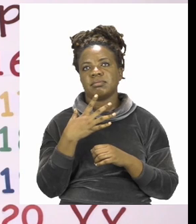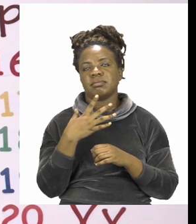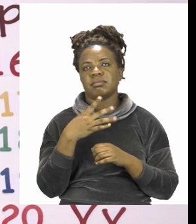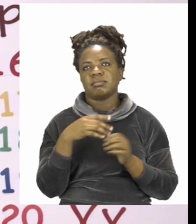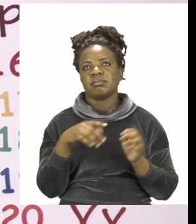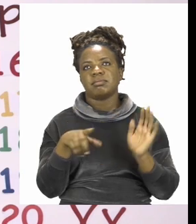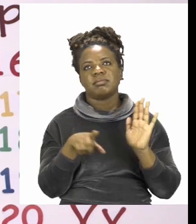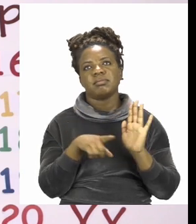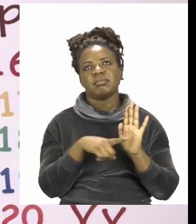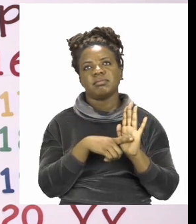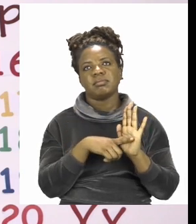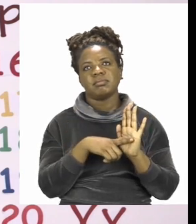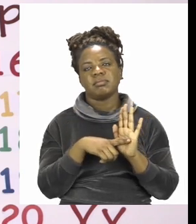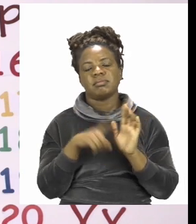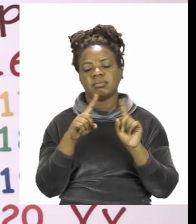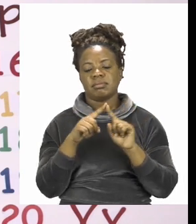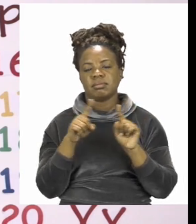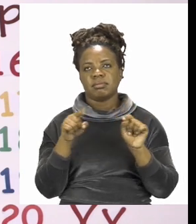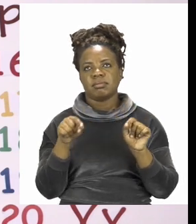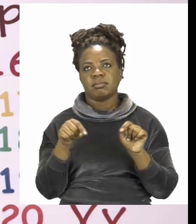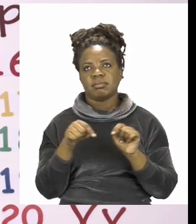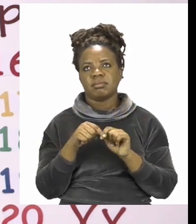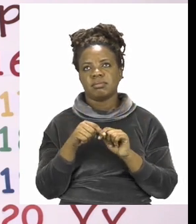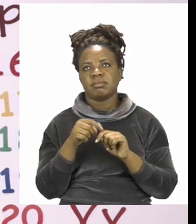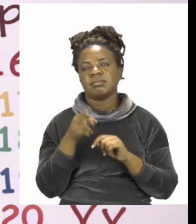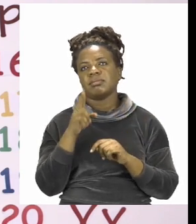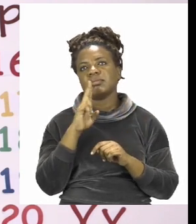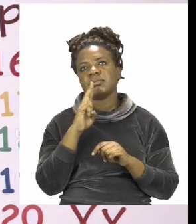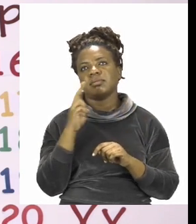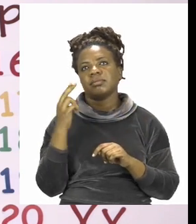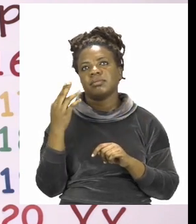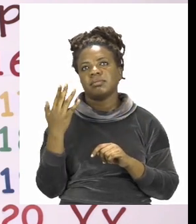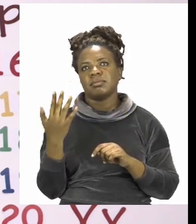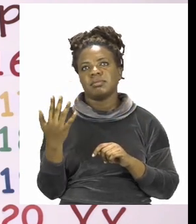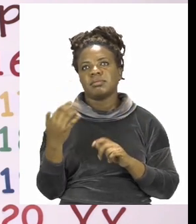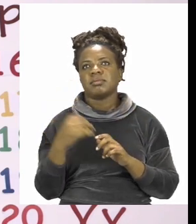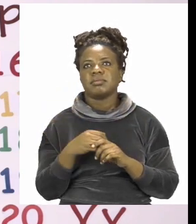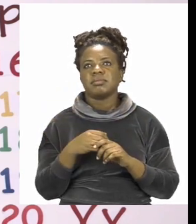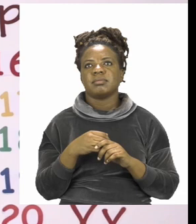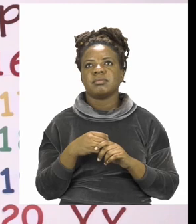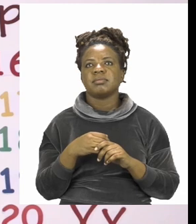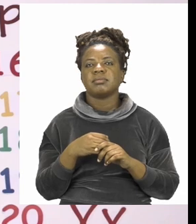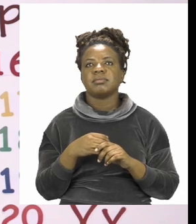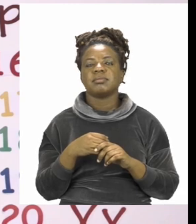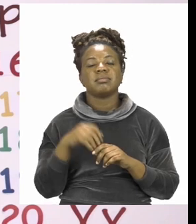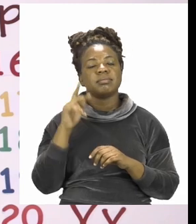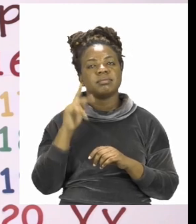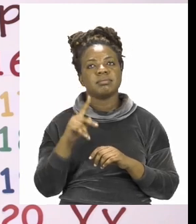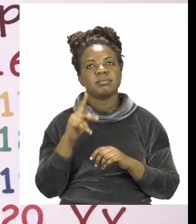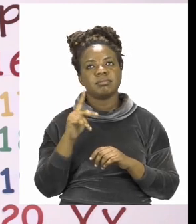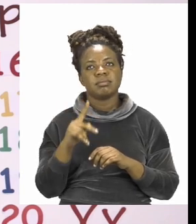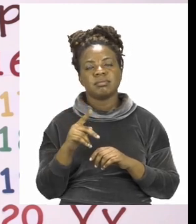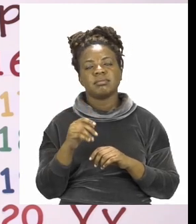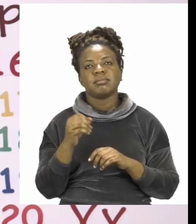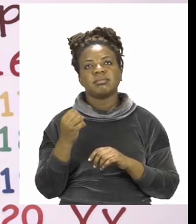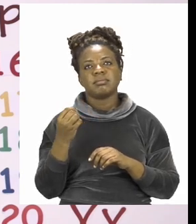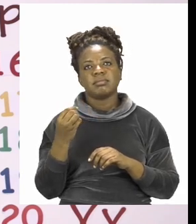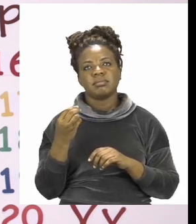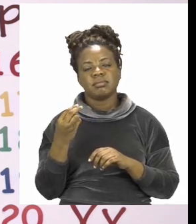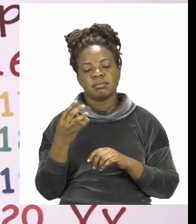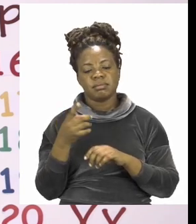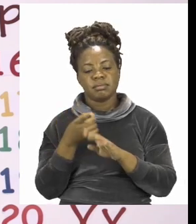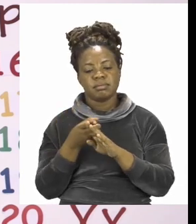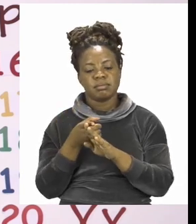15 minus box equals 5. Again, we're going to use the same